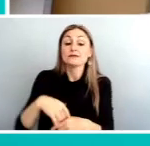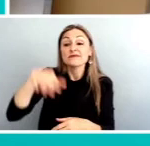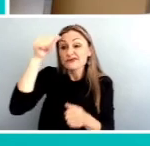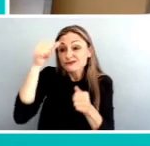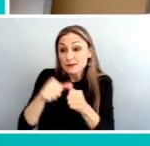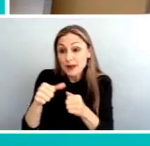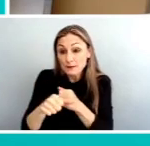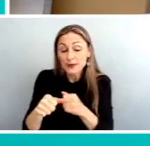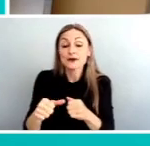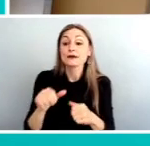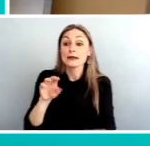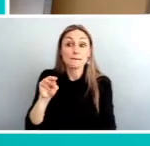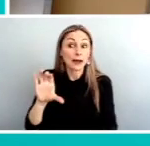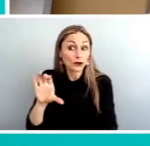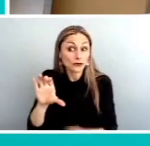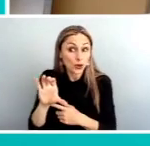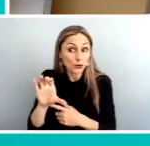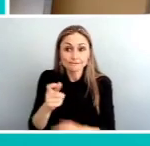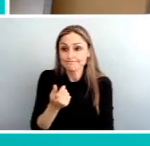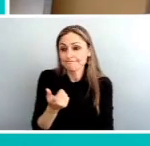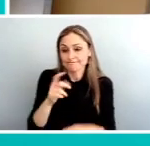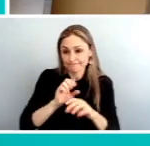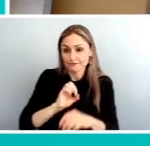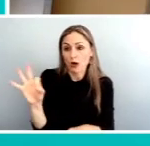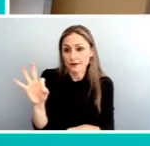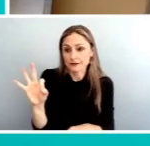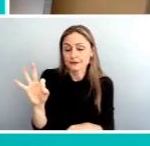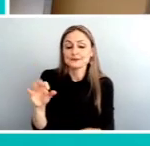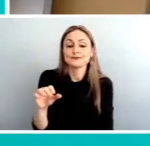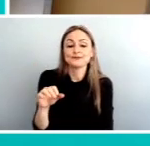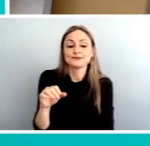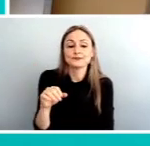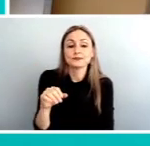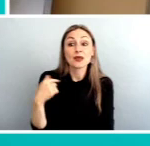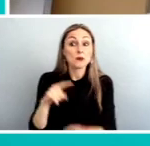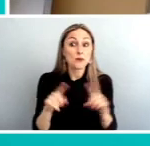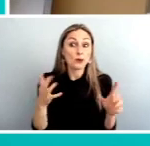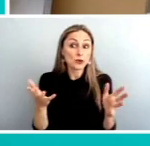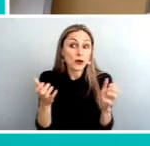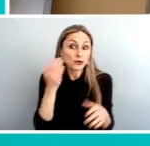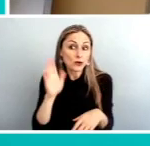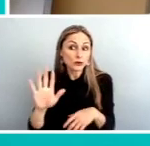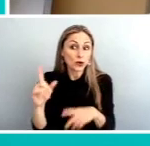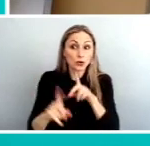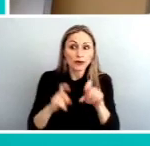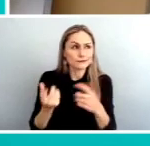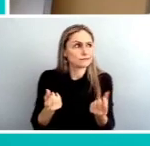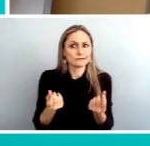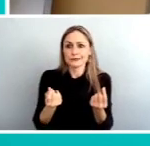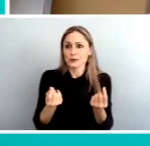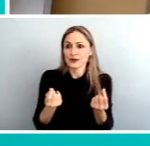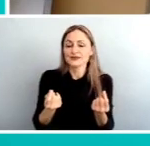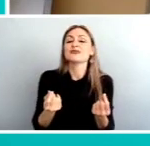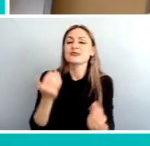microphones are off, but we would like to hear your questions. So we'd like you to put